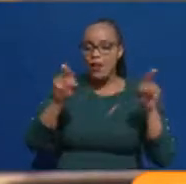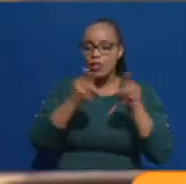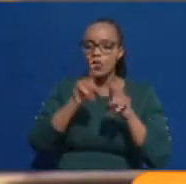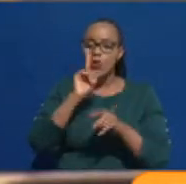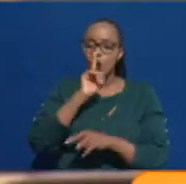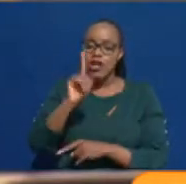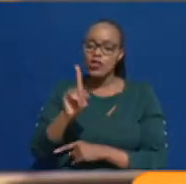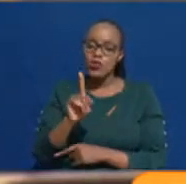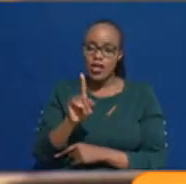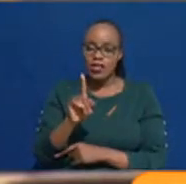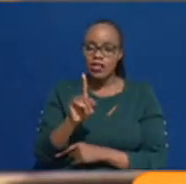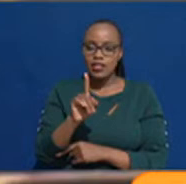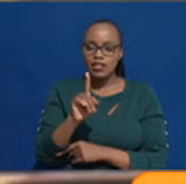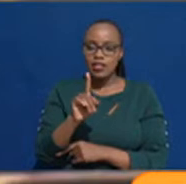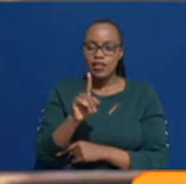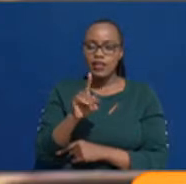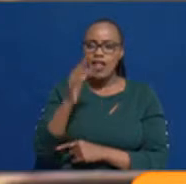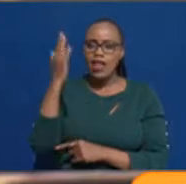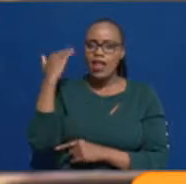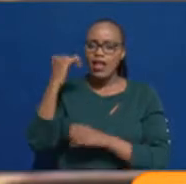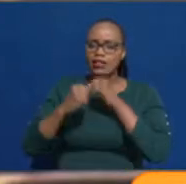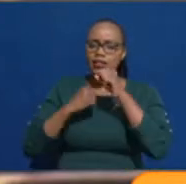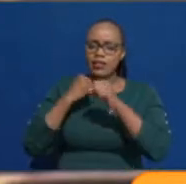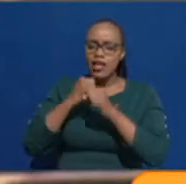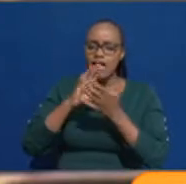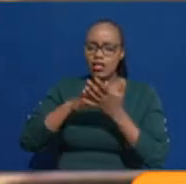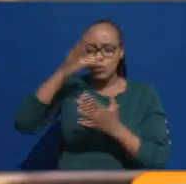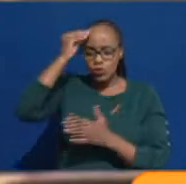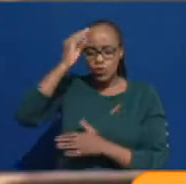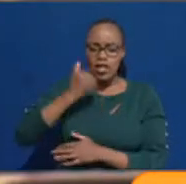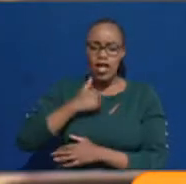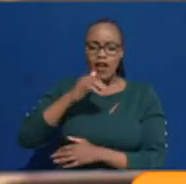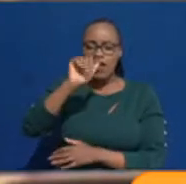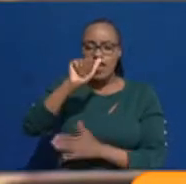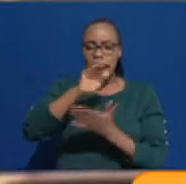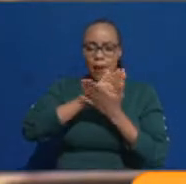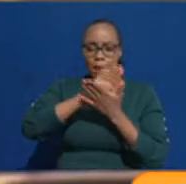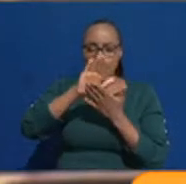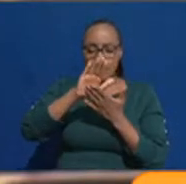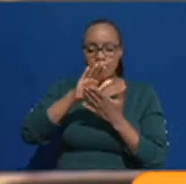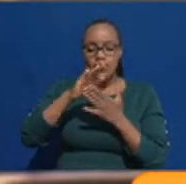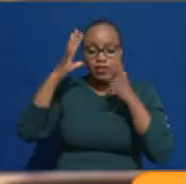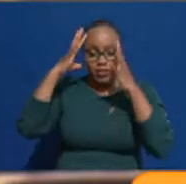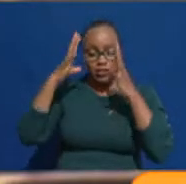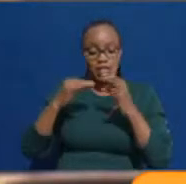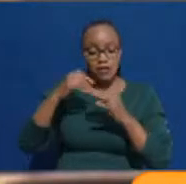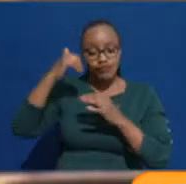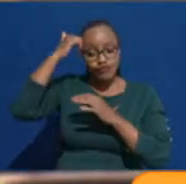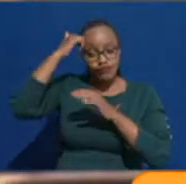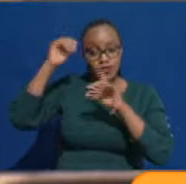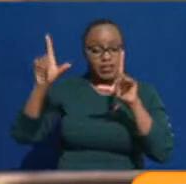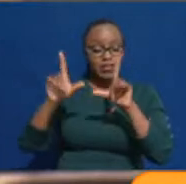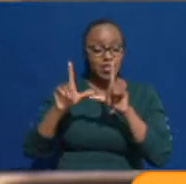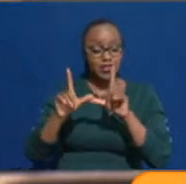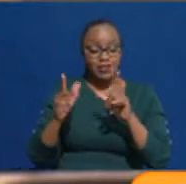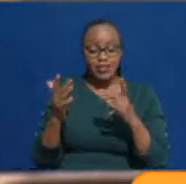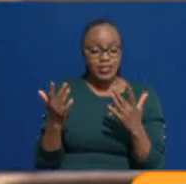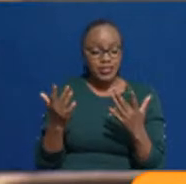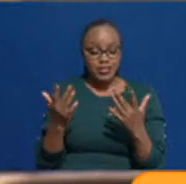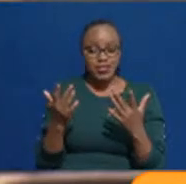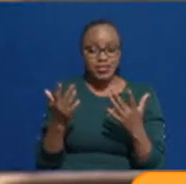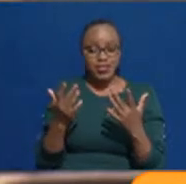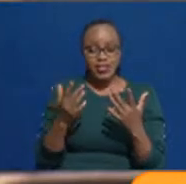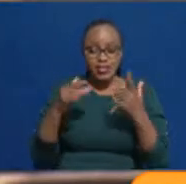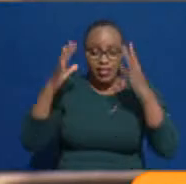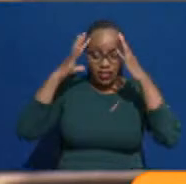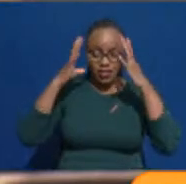sure that last year we had a student who had a straight A who went for a certificate course. So they